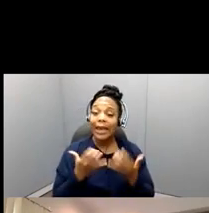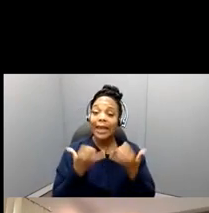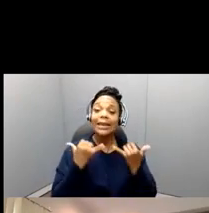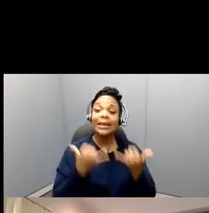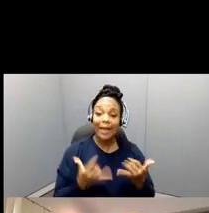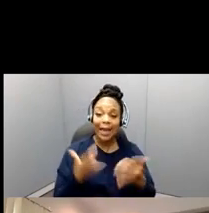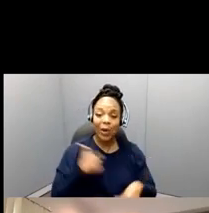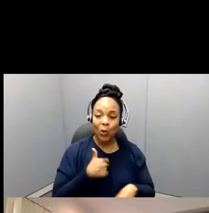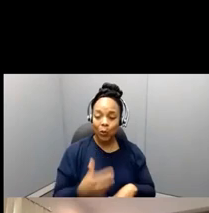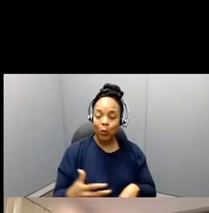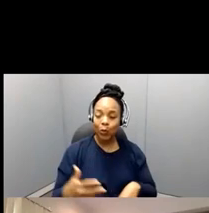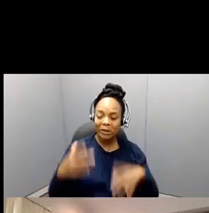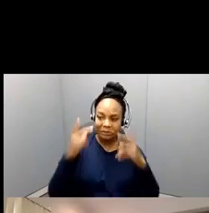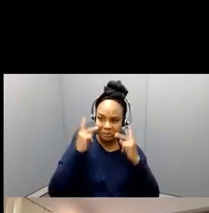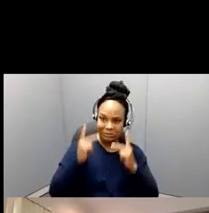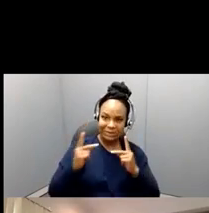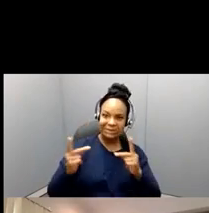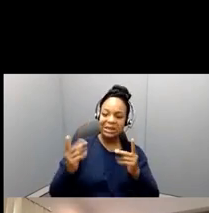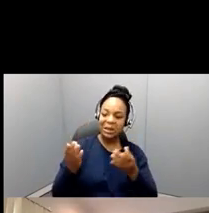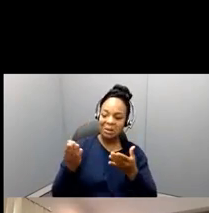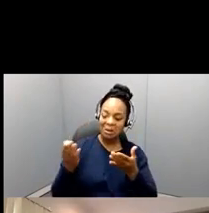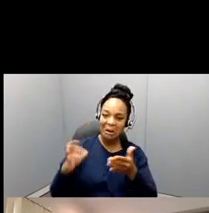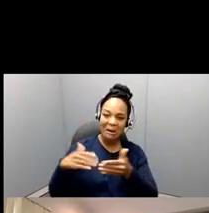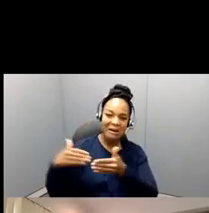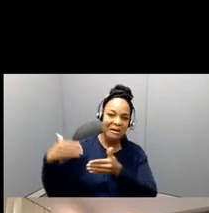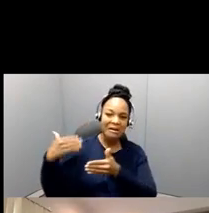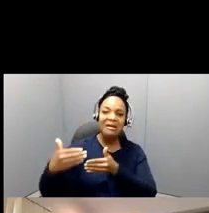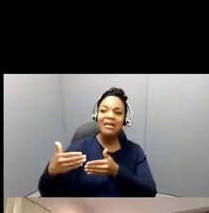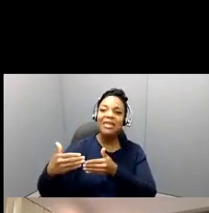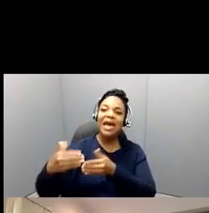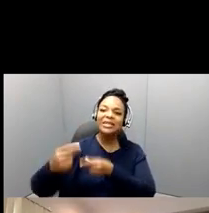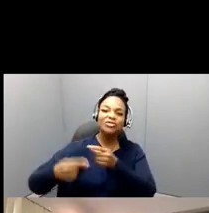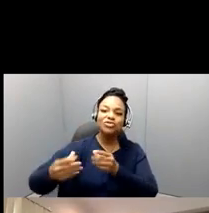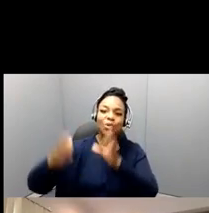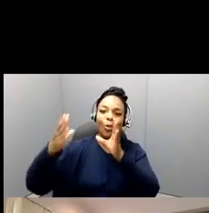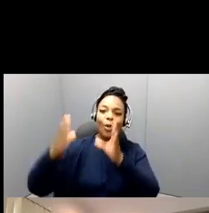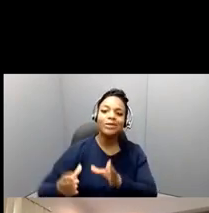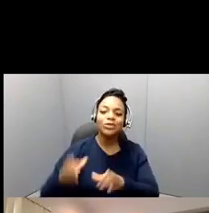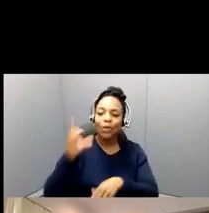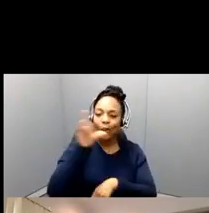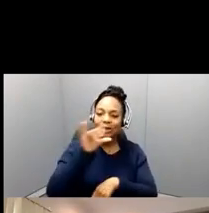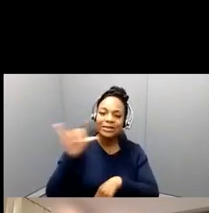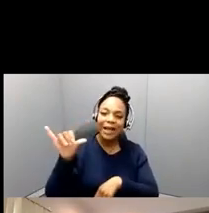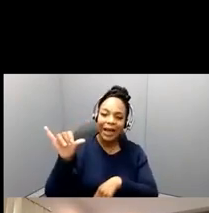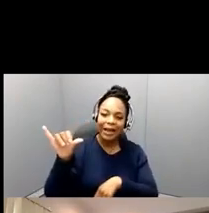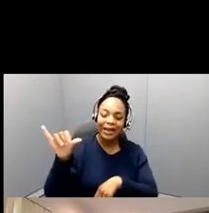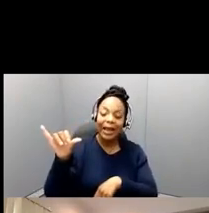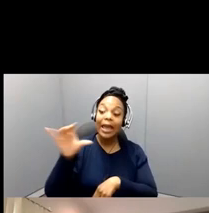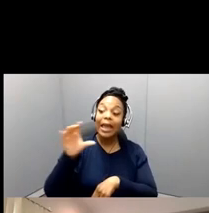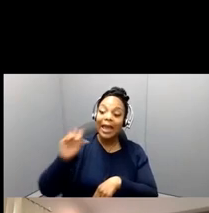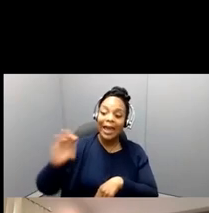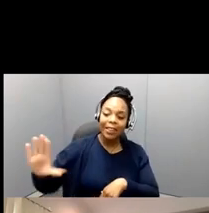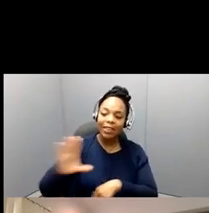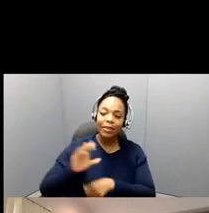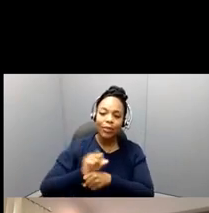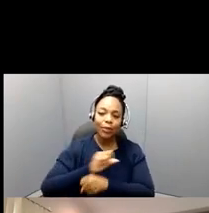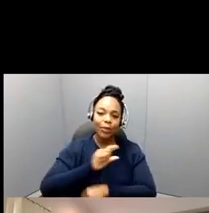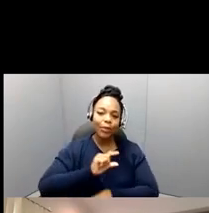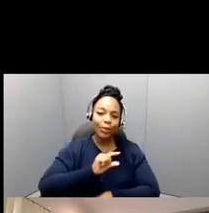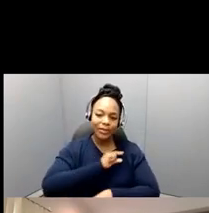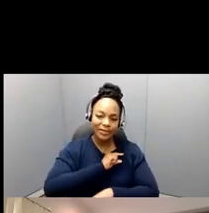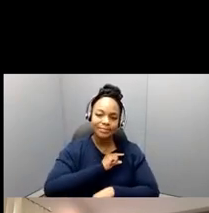generation of faculty and scholars are, looks like, uh, and the quality of their work. So,